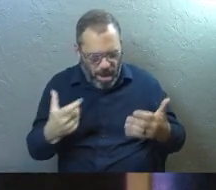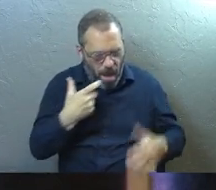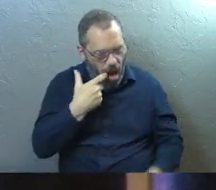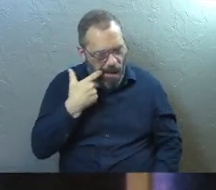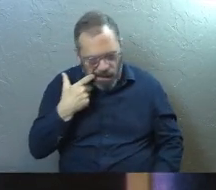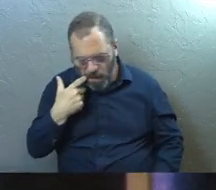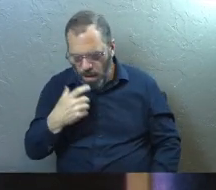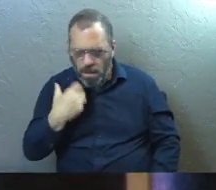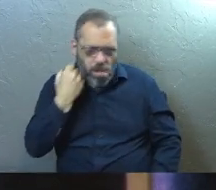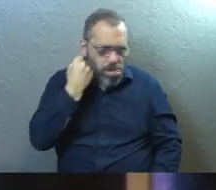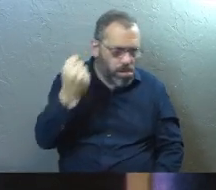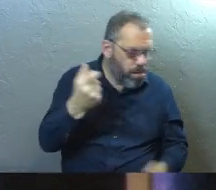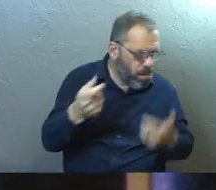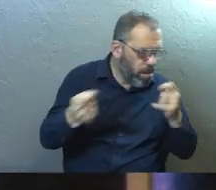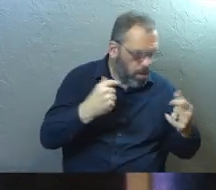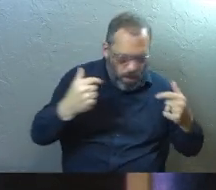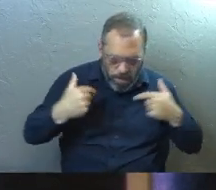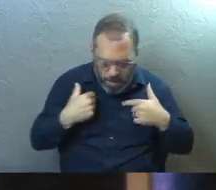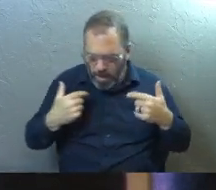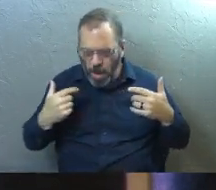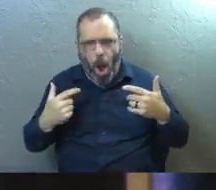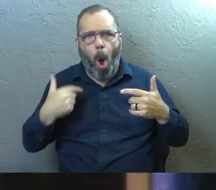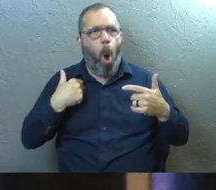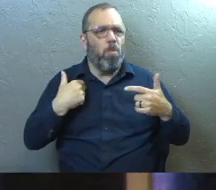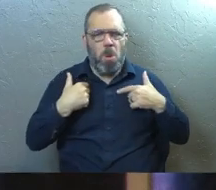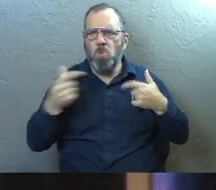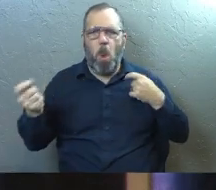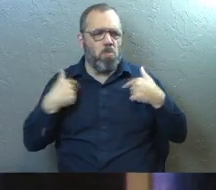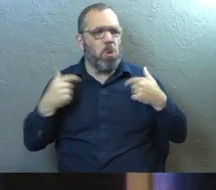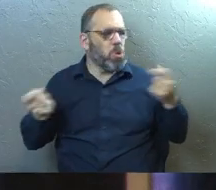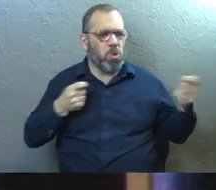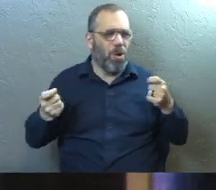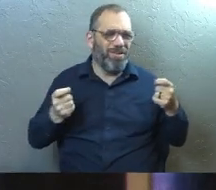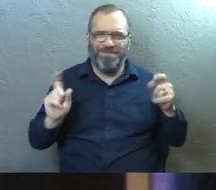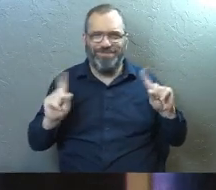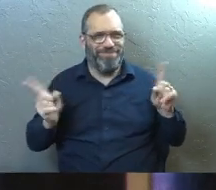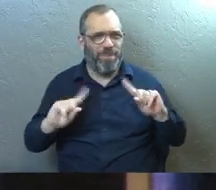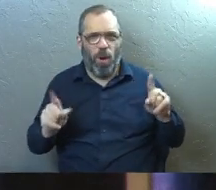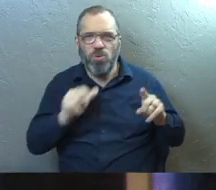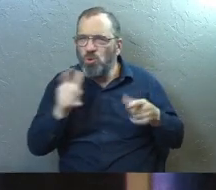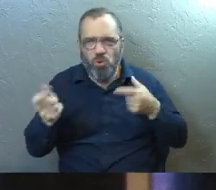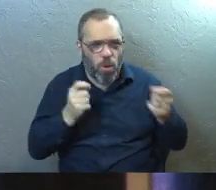us, have control of us. We think we've got control of them and we don't.